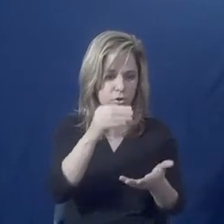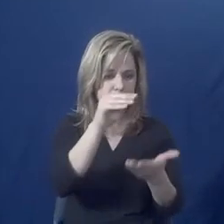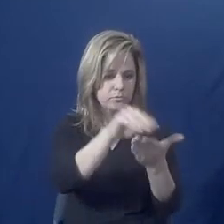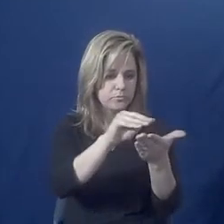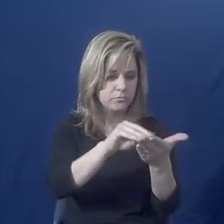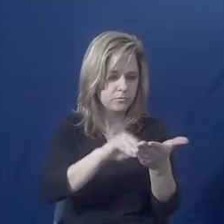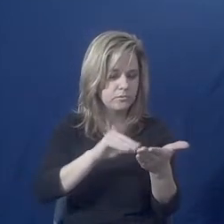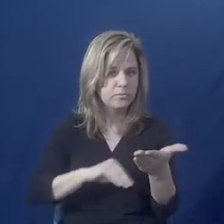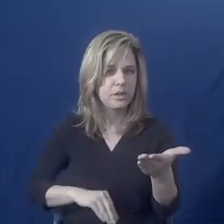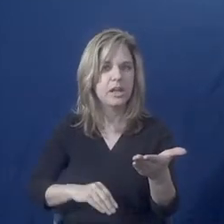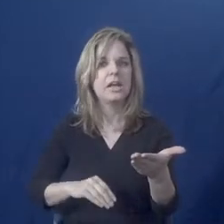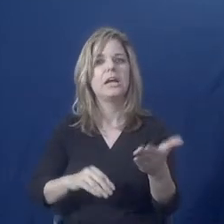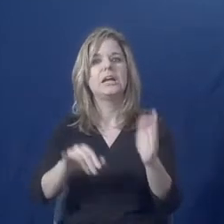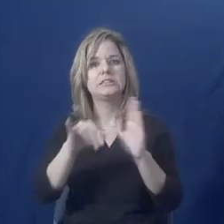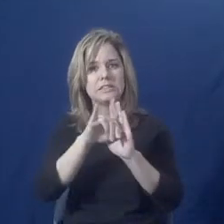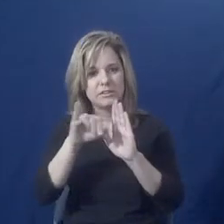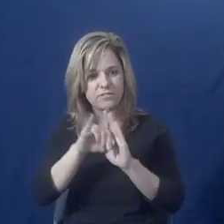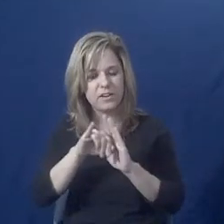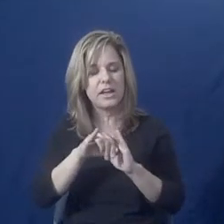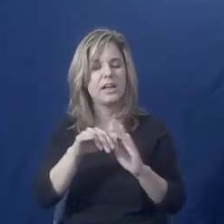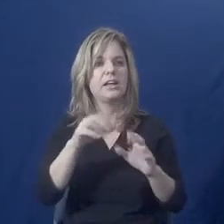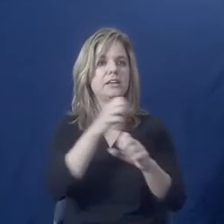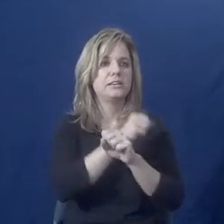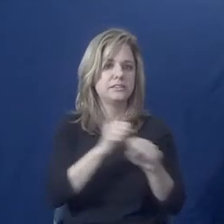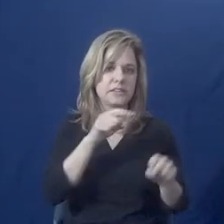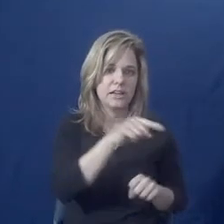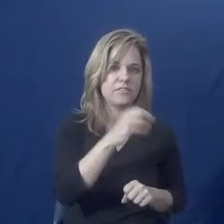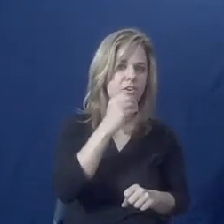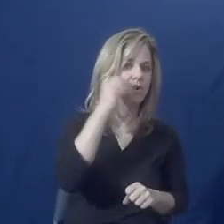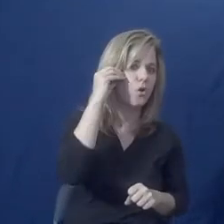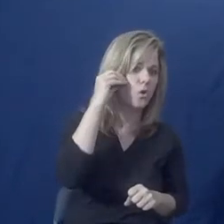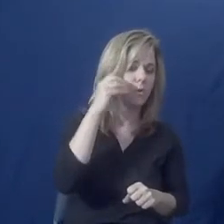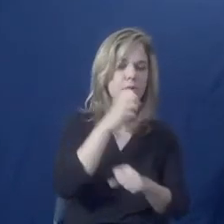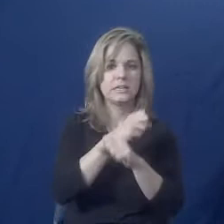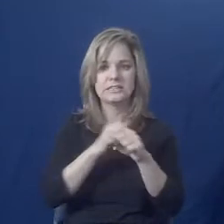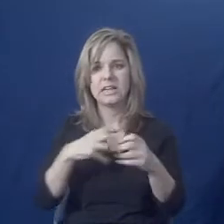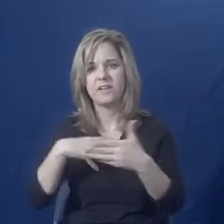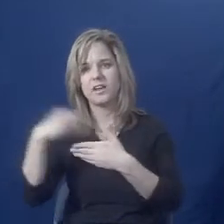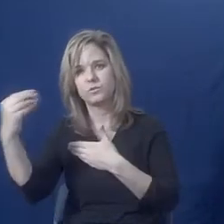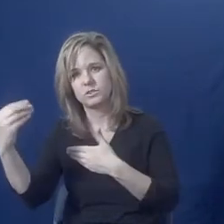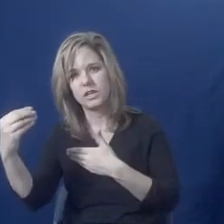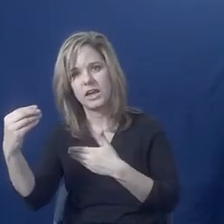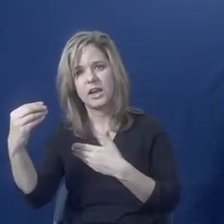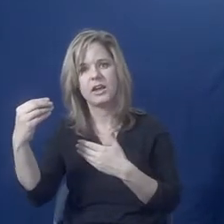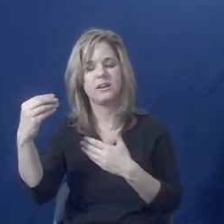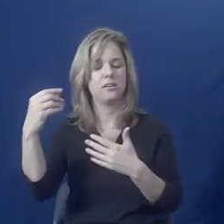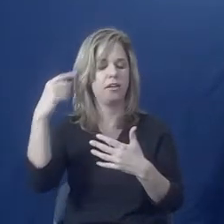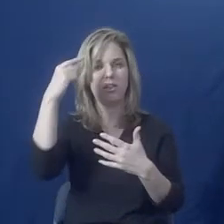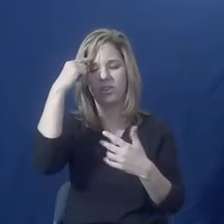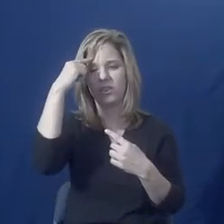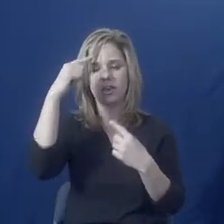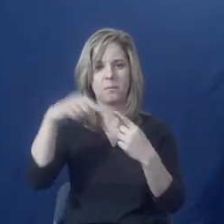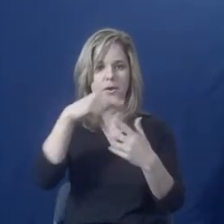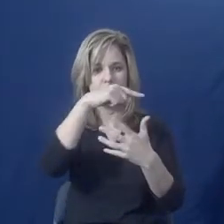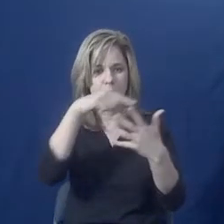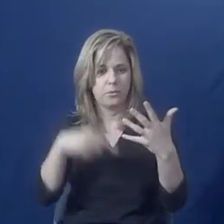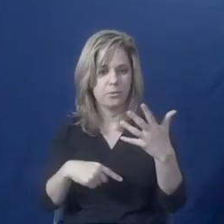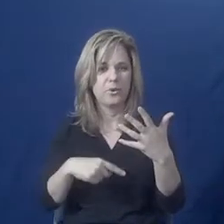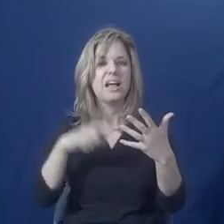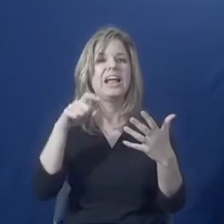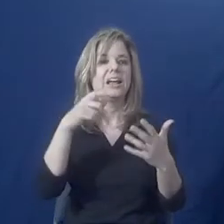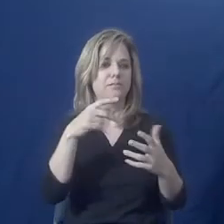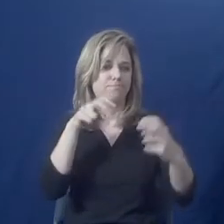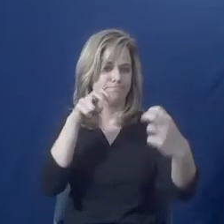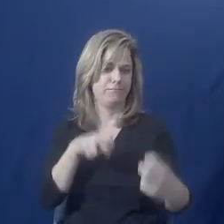are you going to be safe out? What are all these things you need to think about? It's important to review all of those key points. So